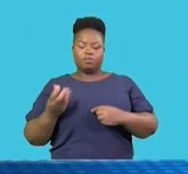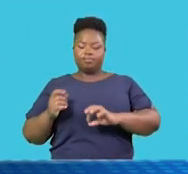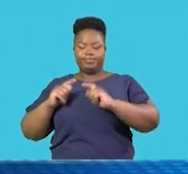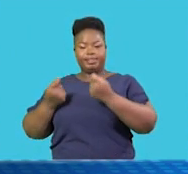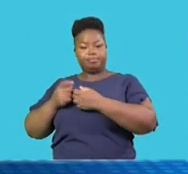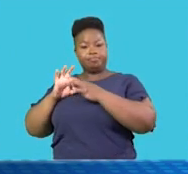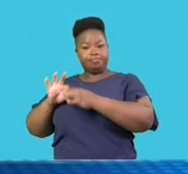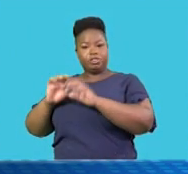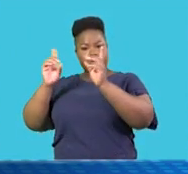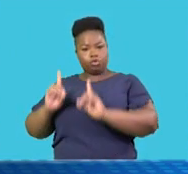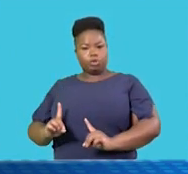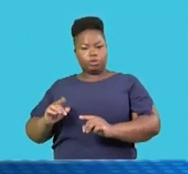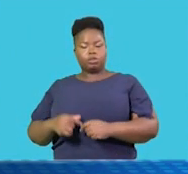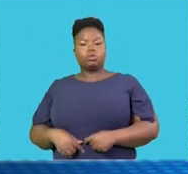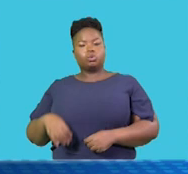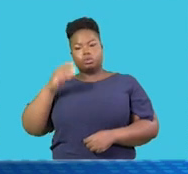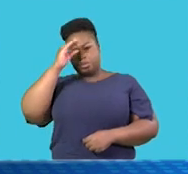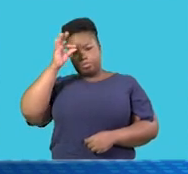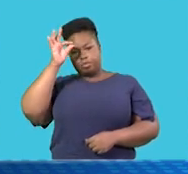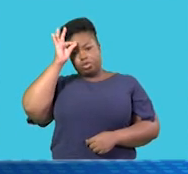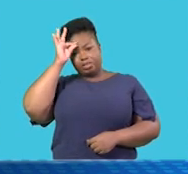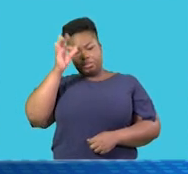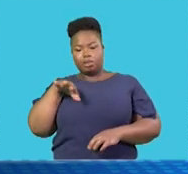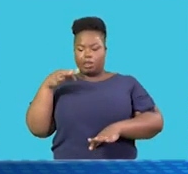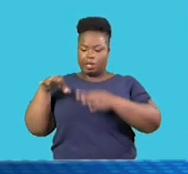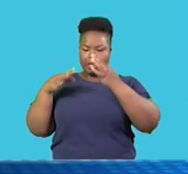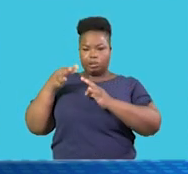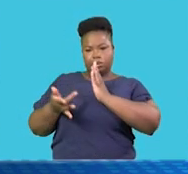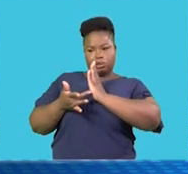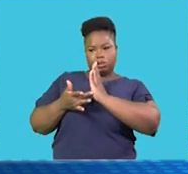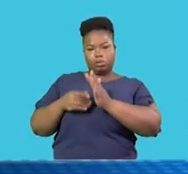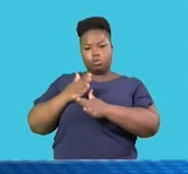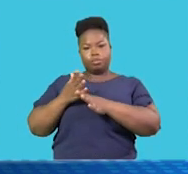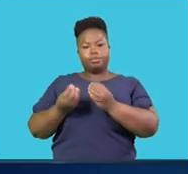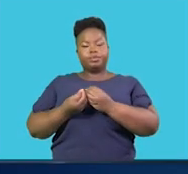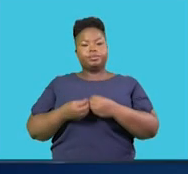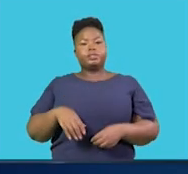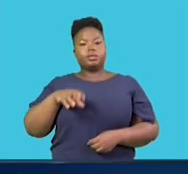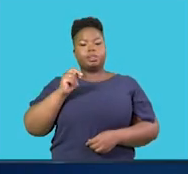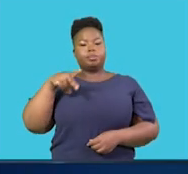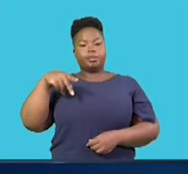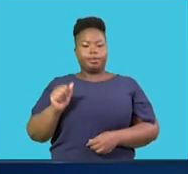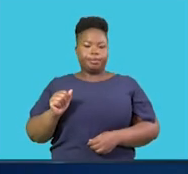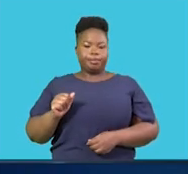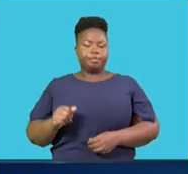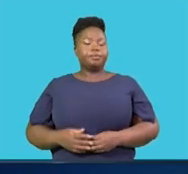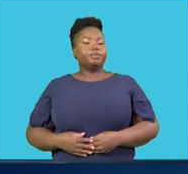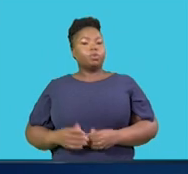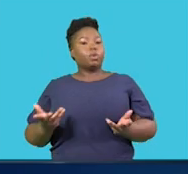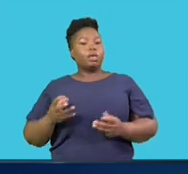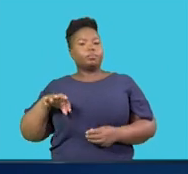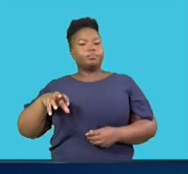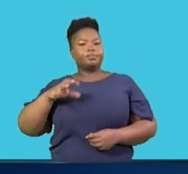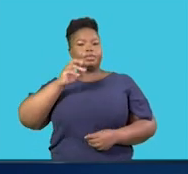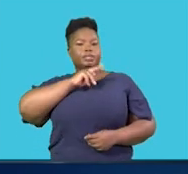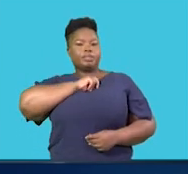specialists, seasoned detectives, analysts, technicians working closely with the Office of the Director of Public Prosecutions in KwaZulu Natal.